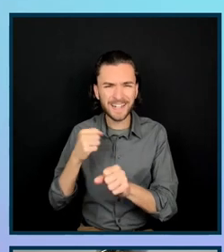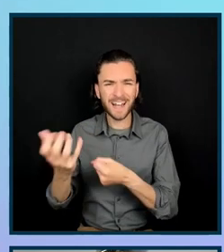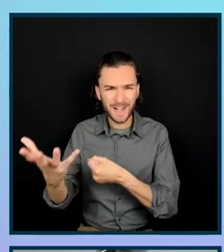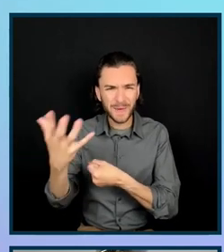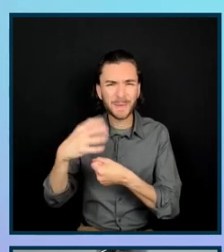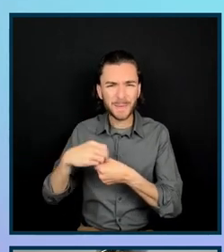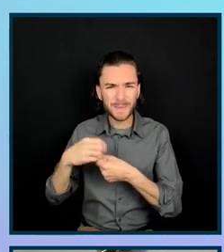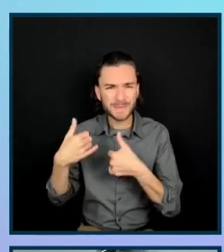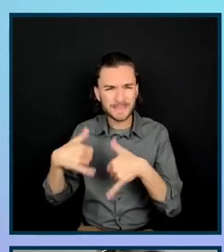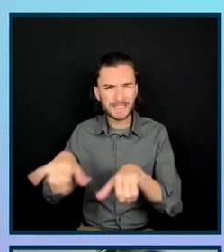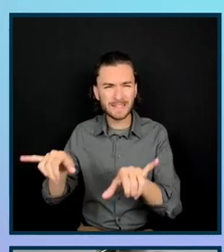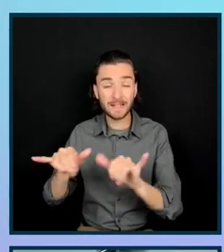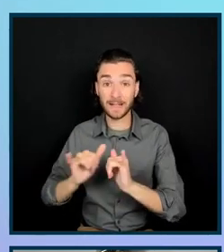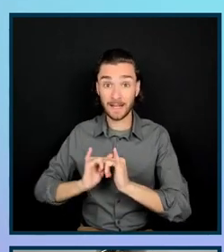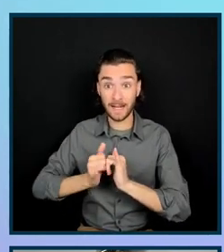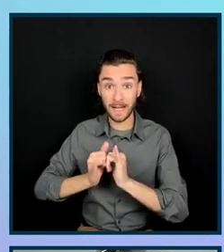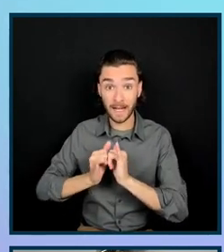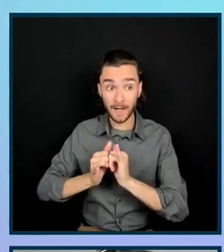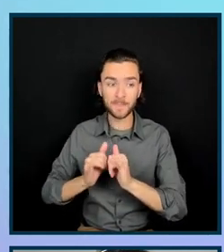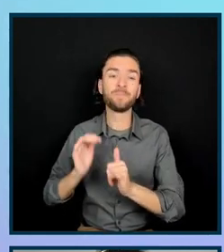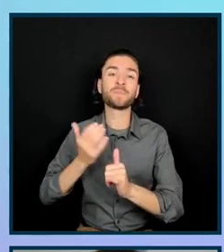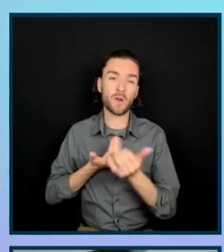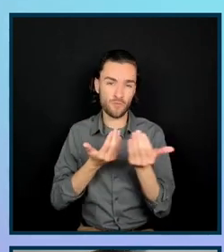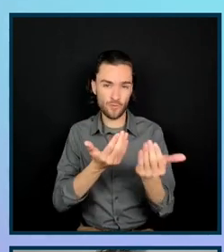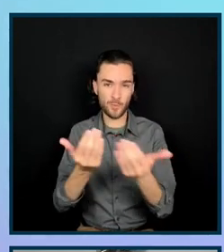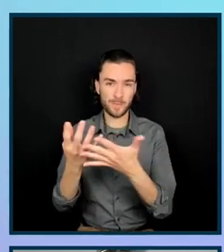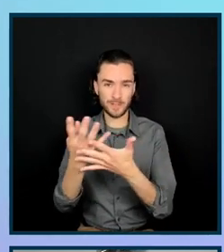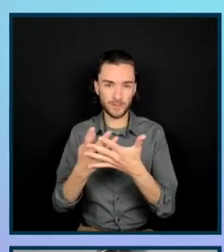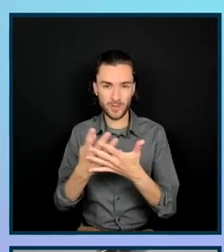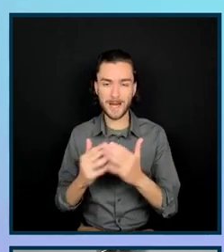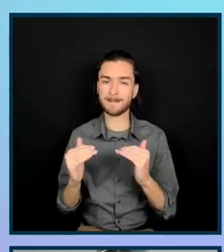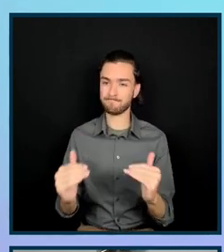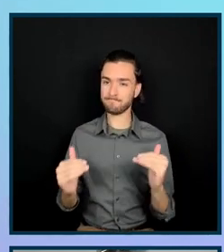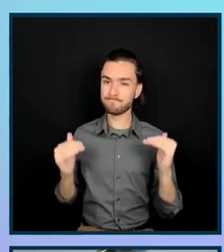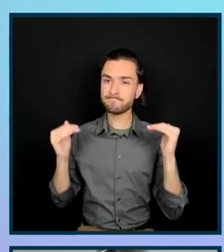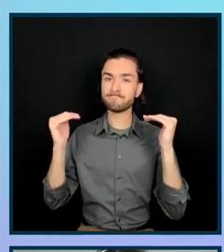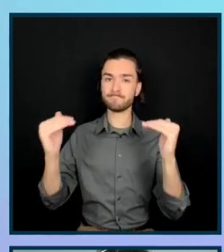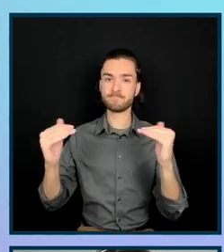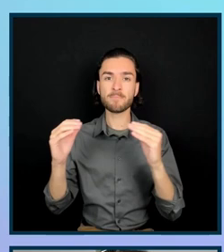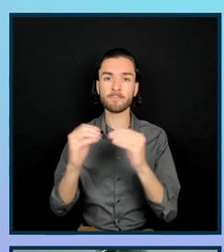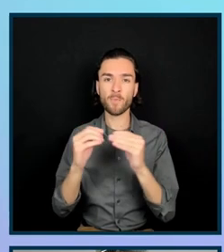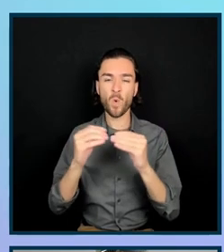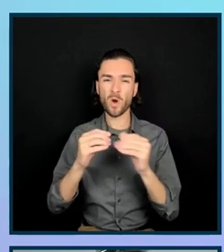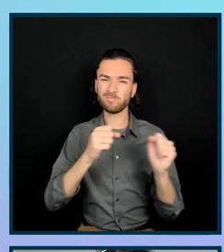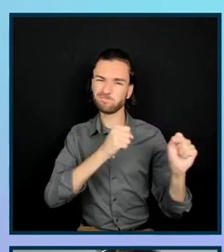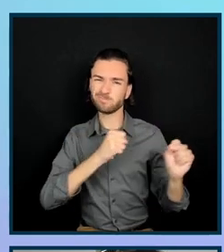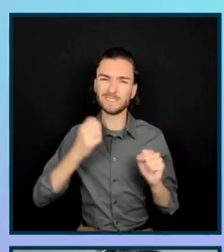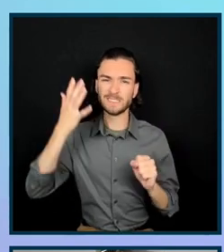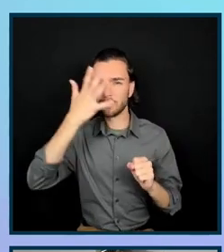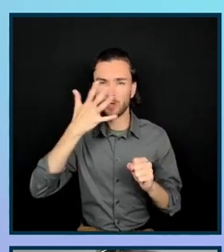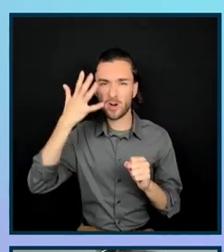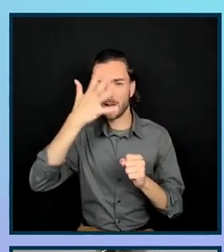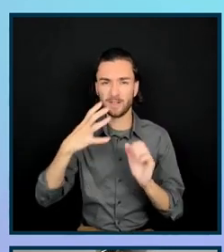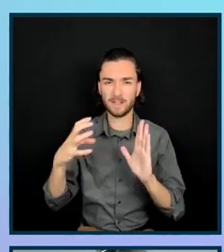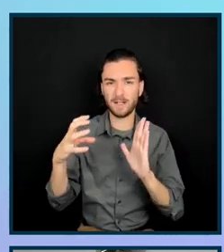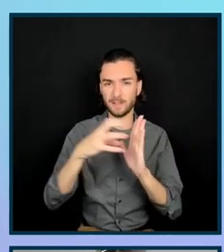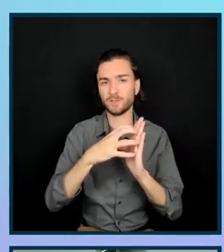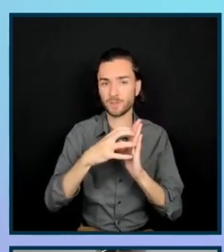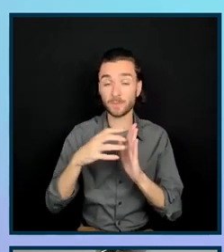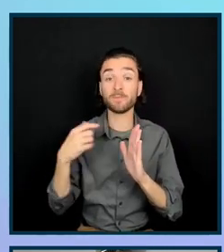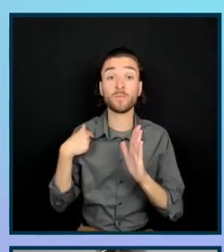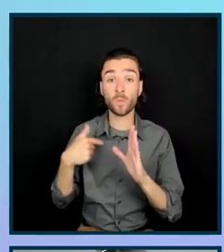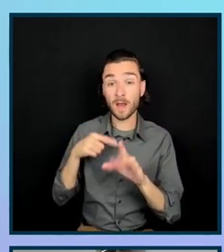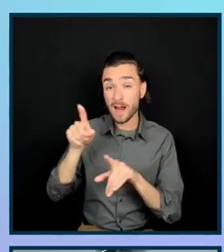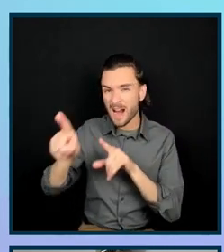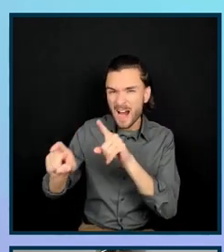making a smarter and more inclusive recruitment screener with a flushed out demographic section. So we were asking users what